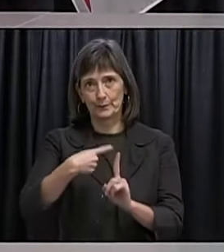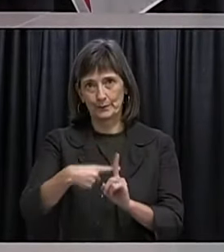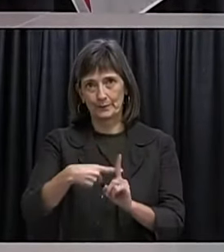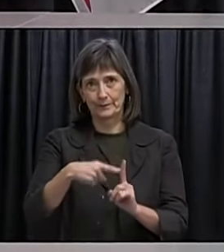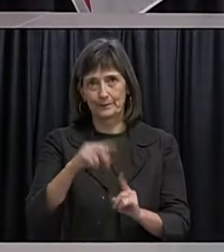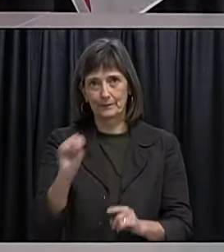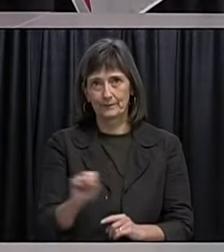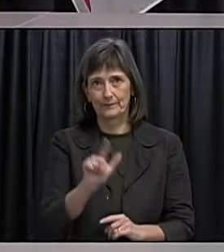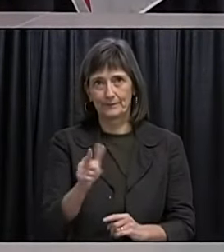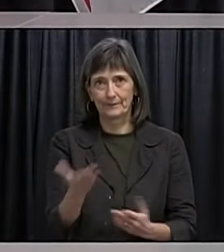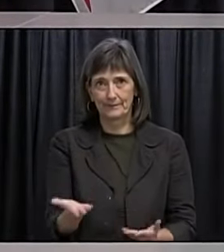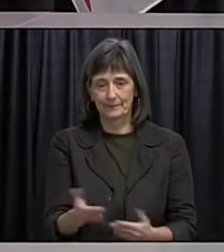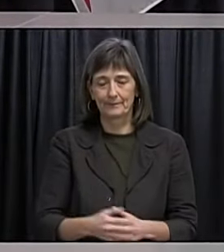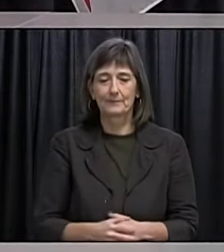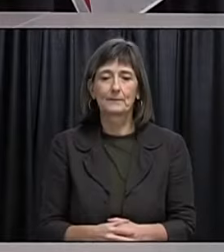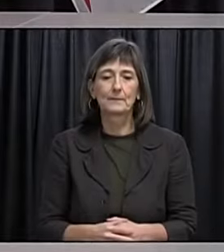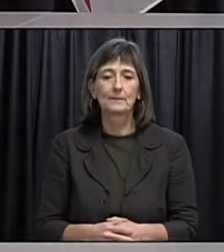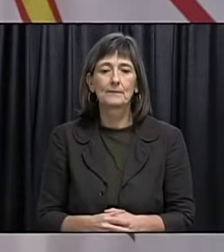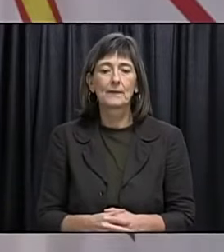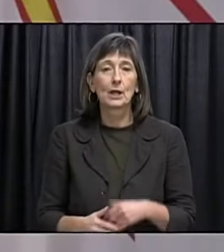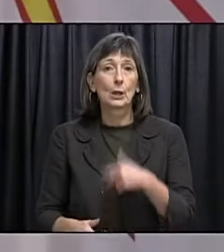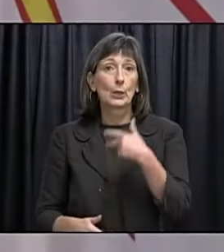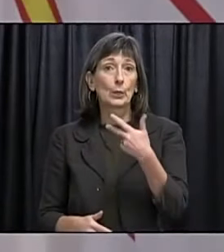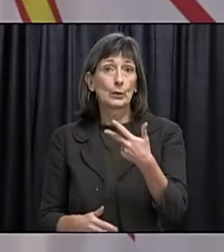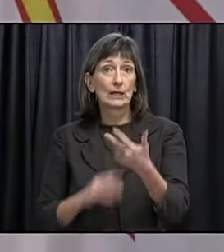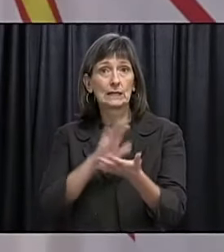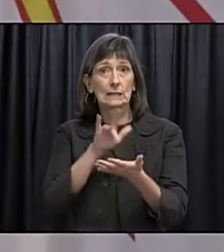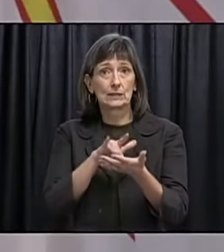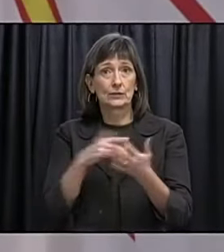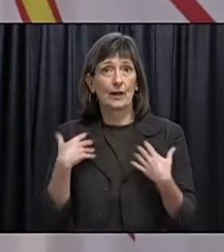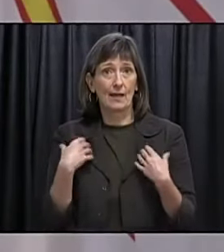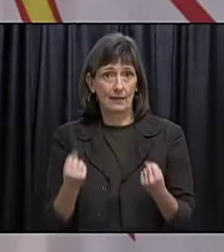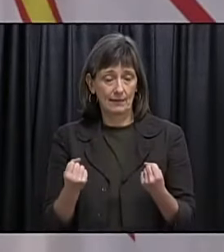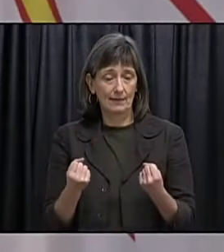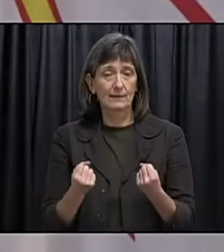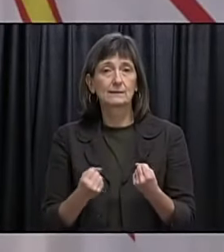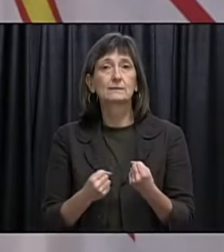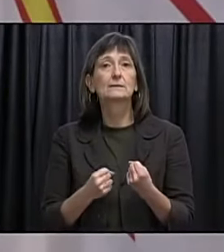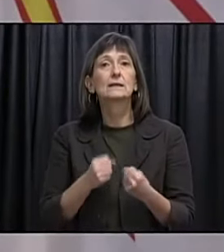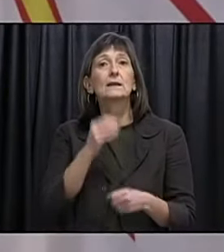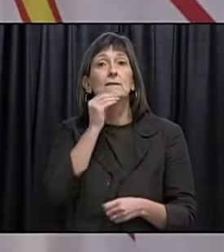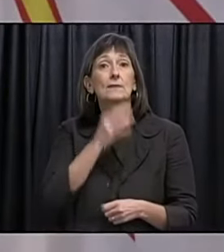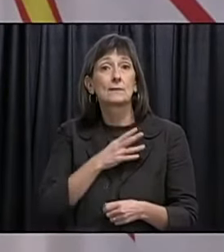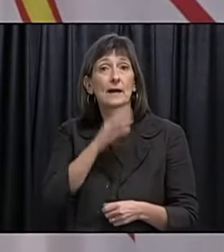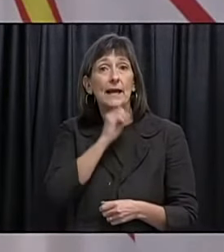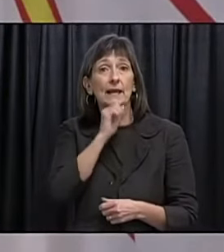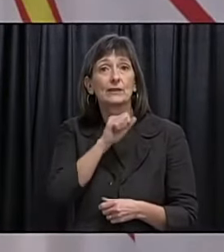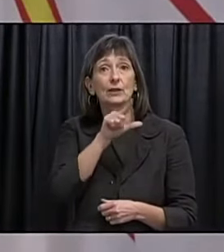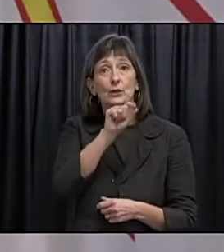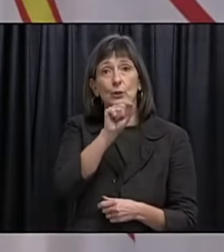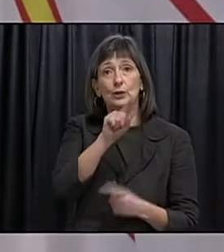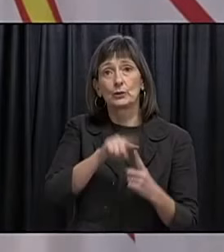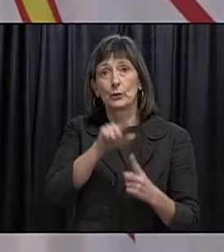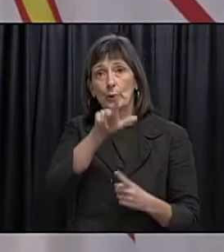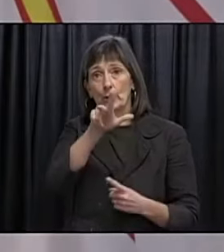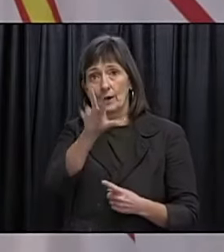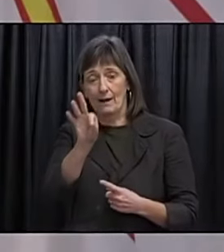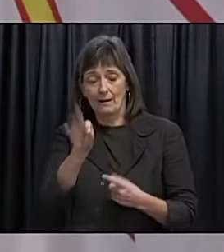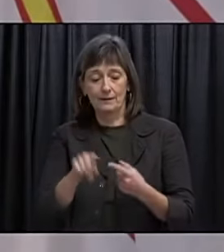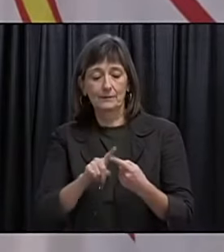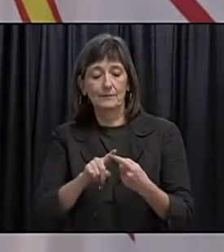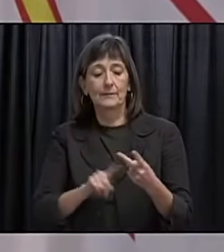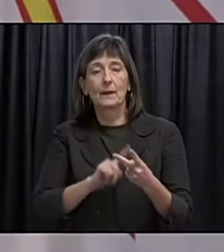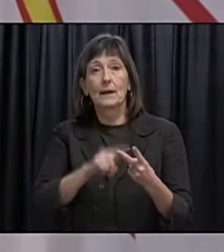in the province. There are three cases in the central health region. Female between the ages of 20 and 39.